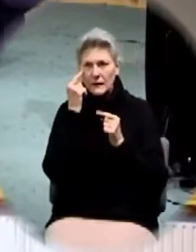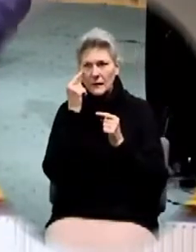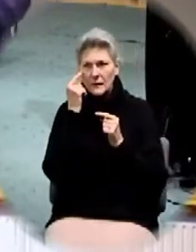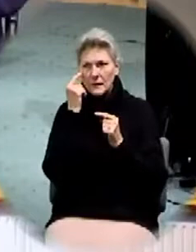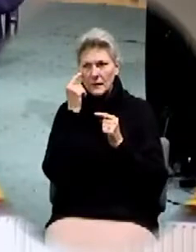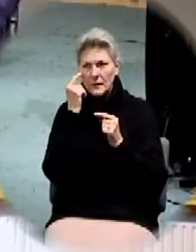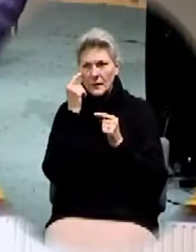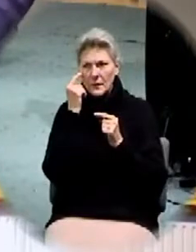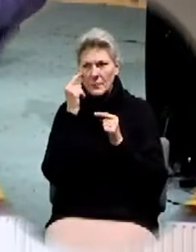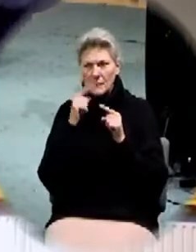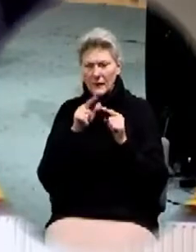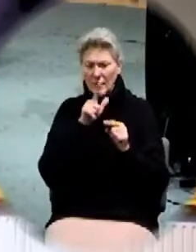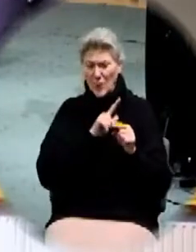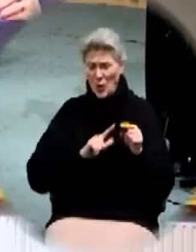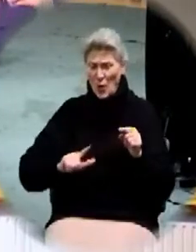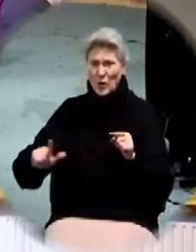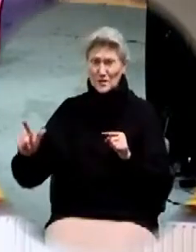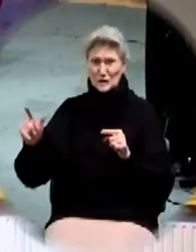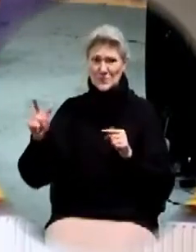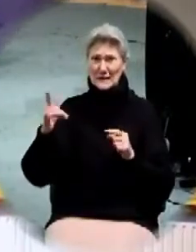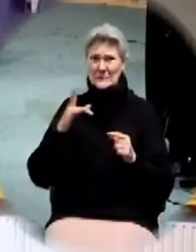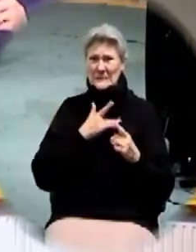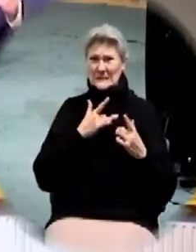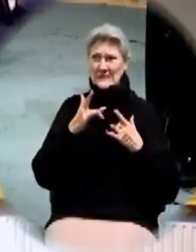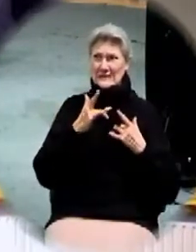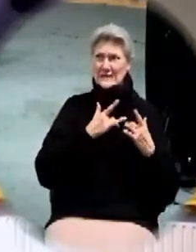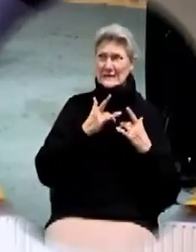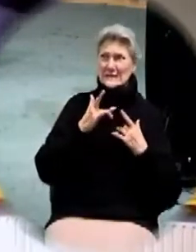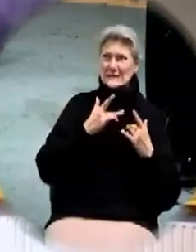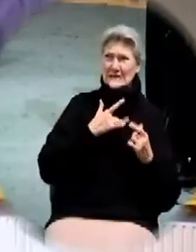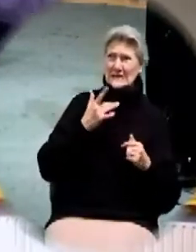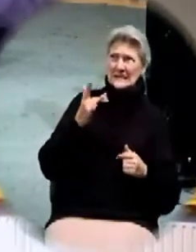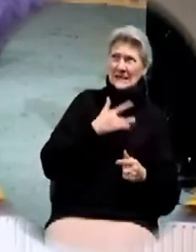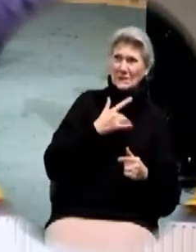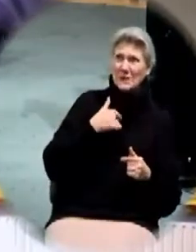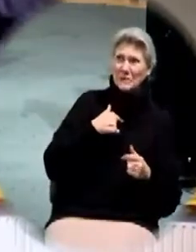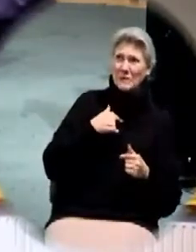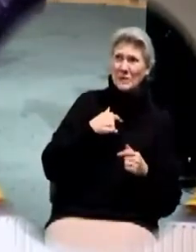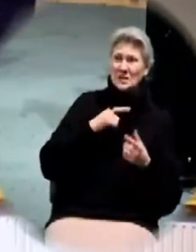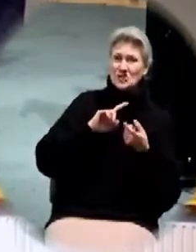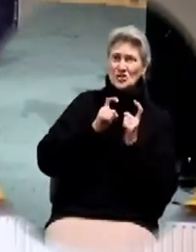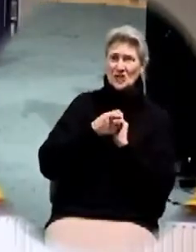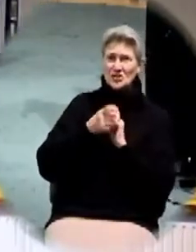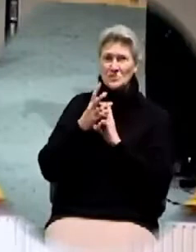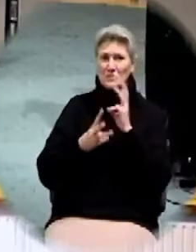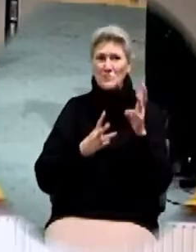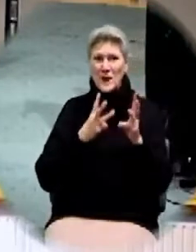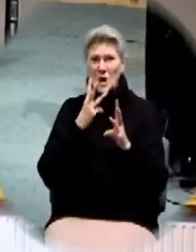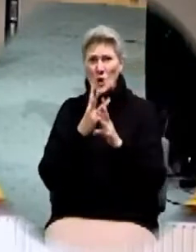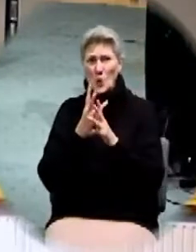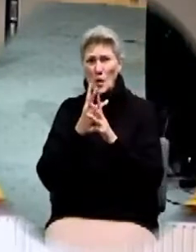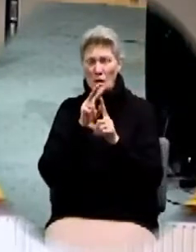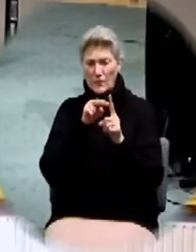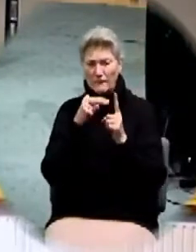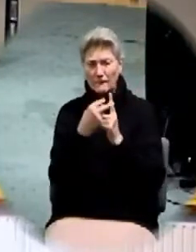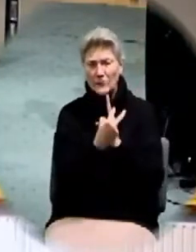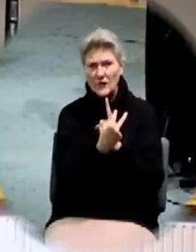but the Lord has been dealing with me about changing my world view back to a biblical view